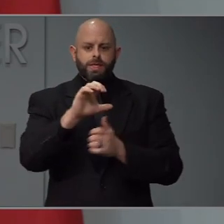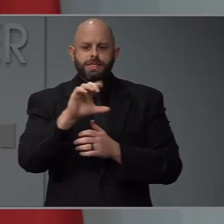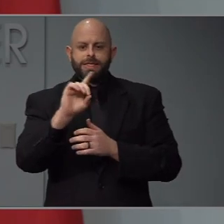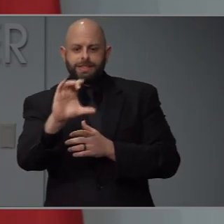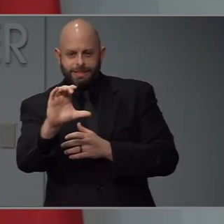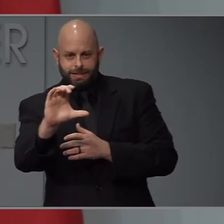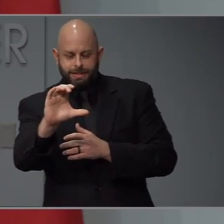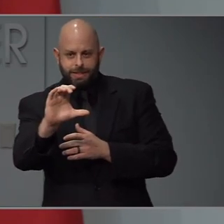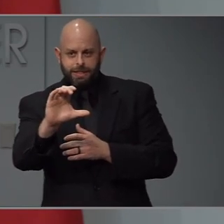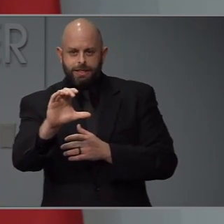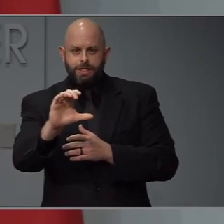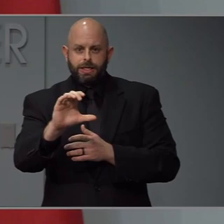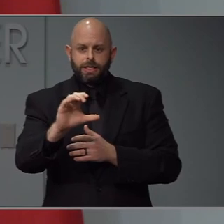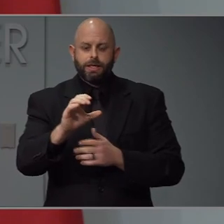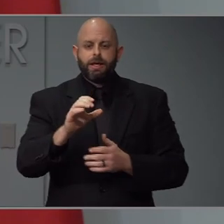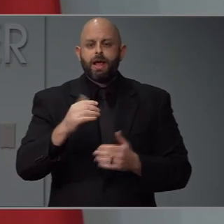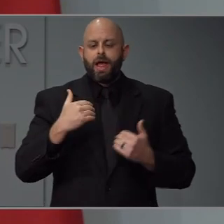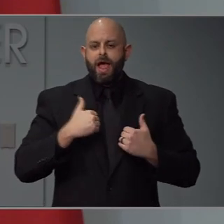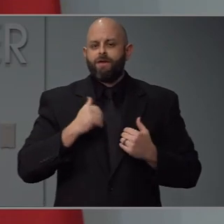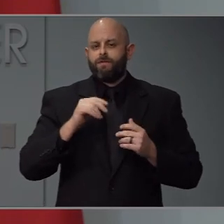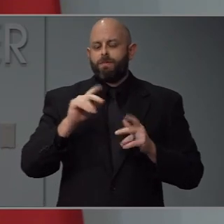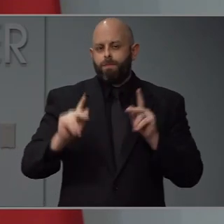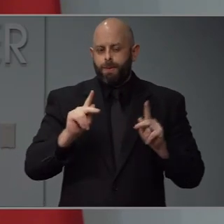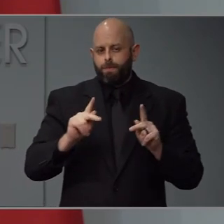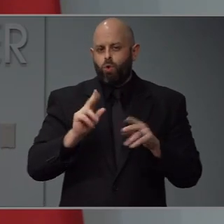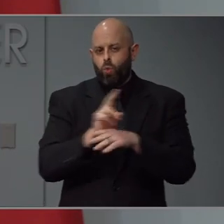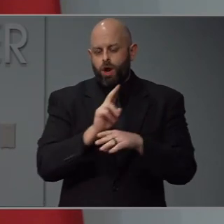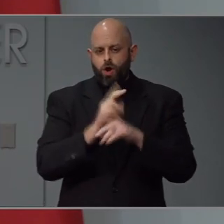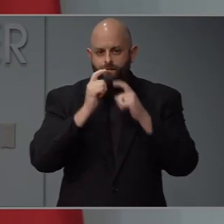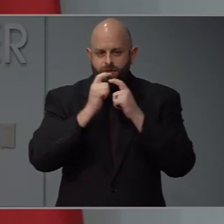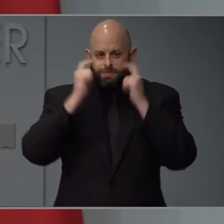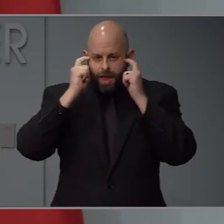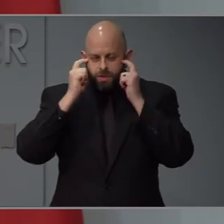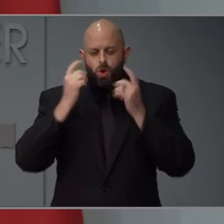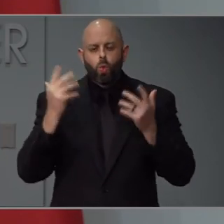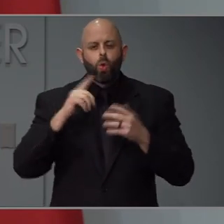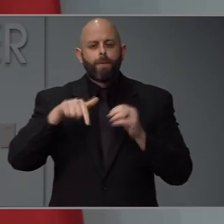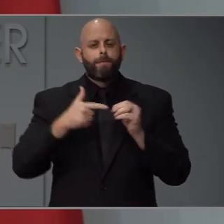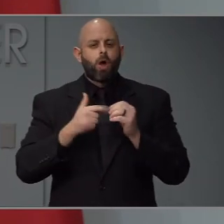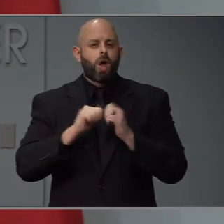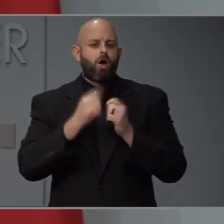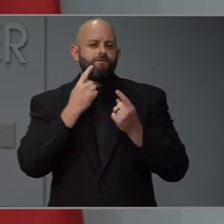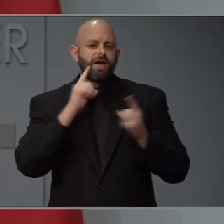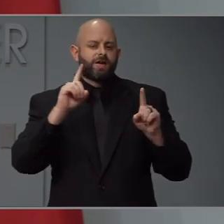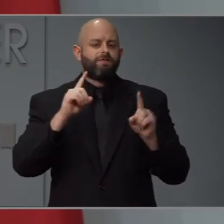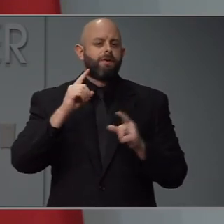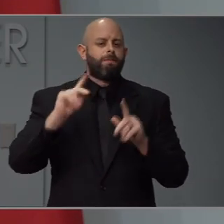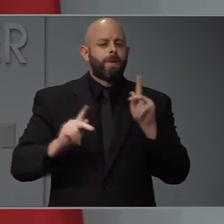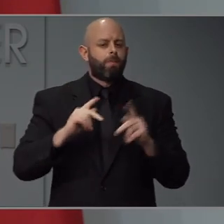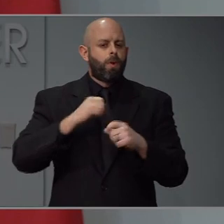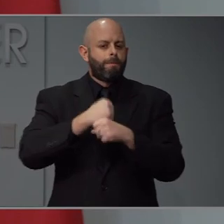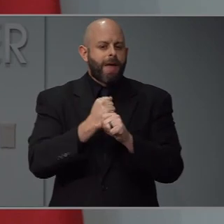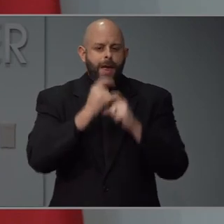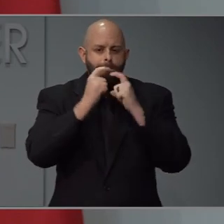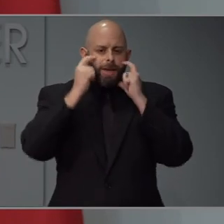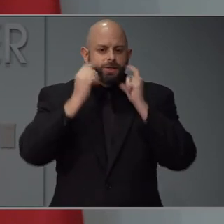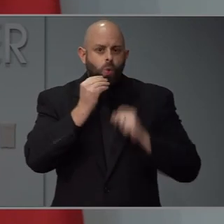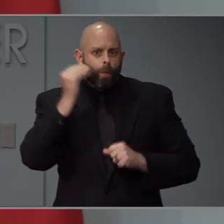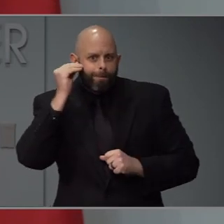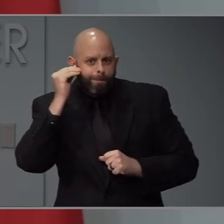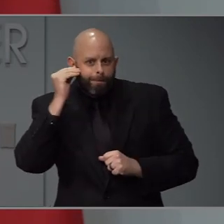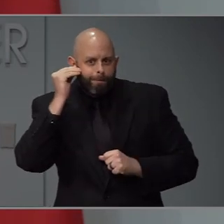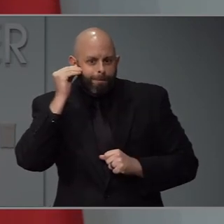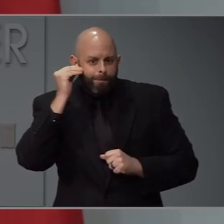of having people wear face masks. What about the effectiveness of homemade masks, you know, for people? I've seen it,